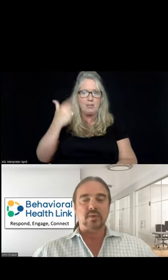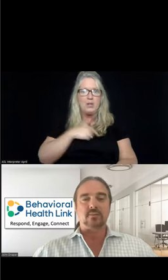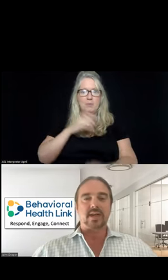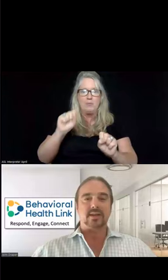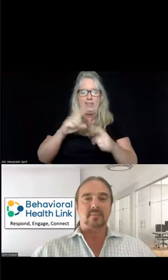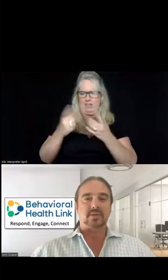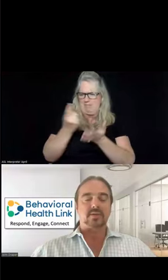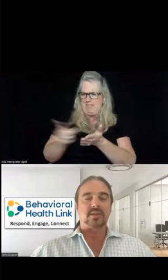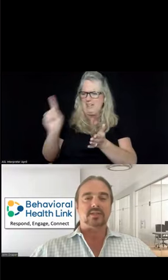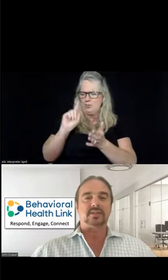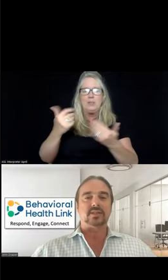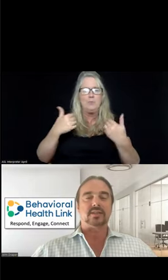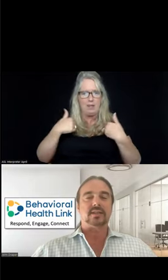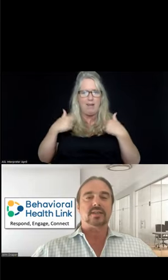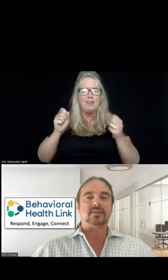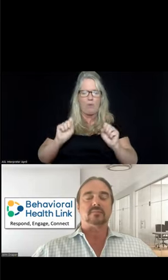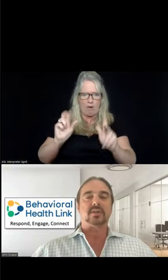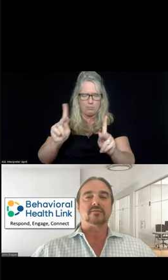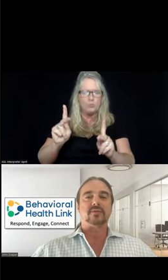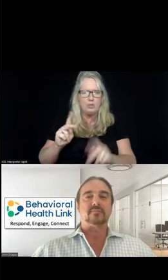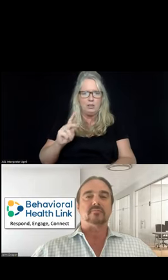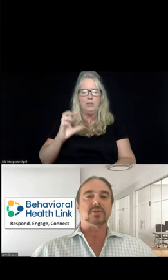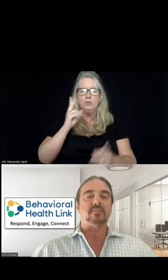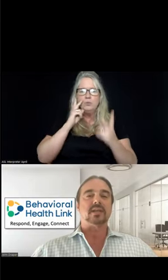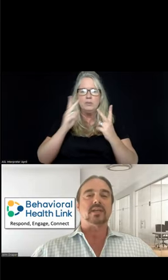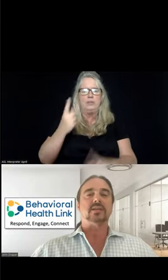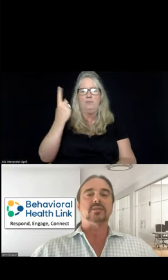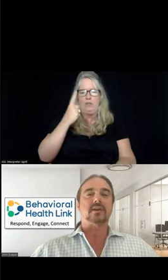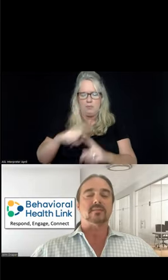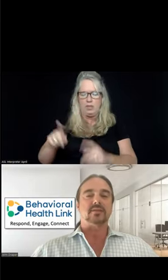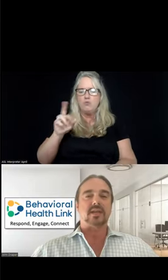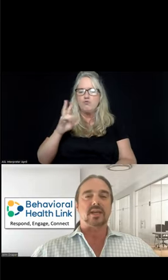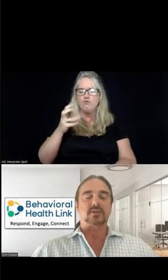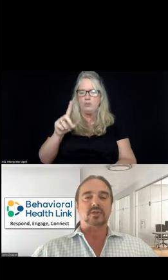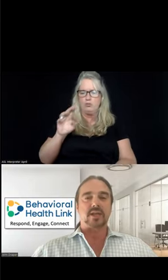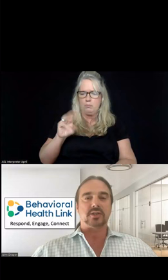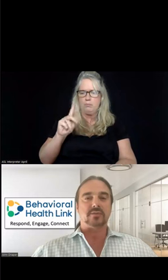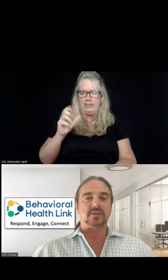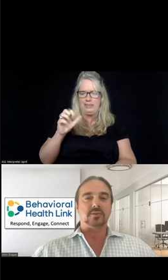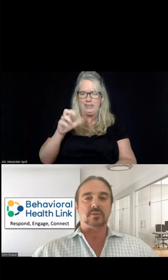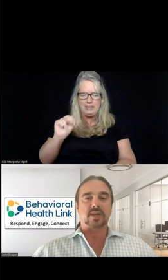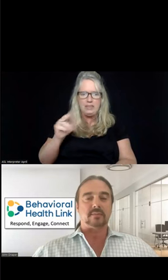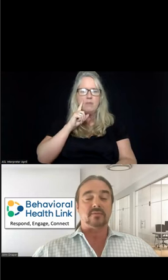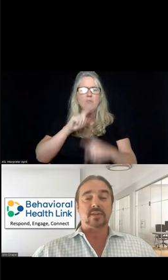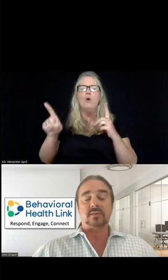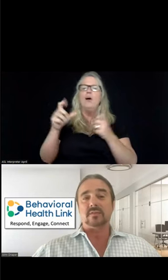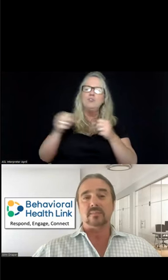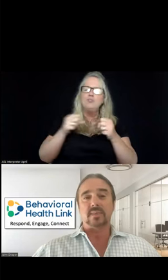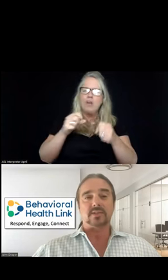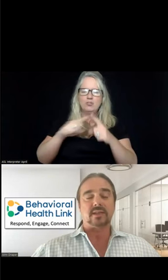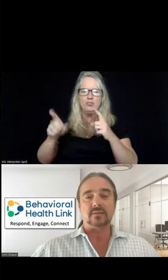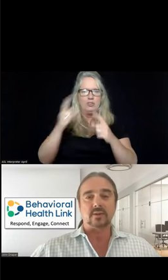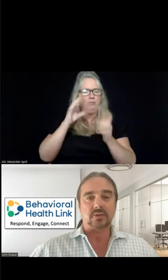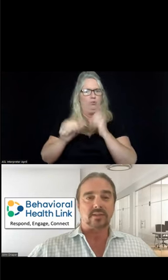Last week, we had an opportunity to see something from Richard McKeon talking about the National Strategy for Suicide Prevention, but if you've missed